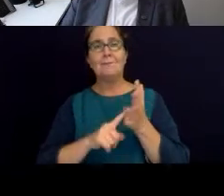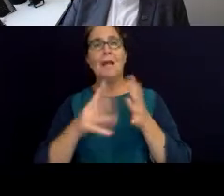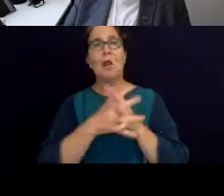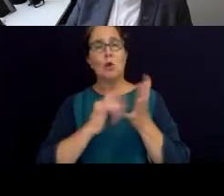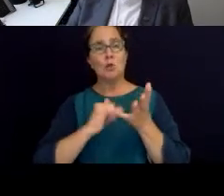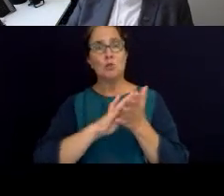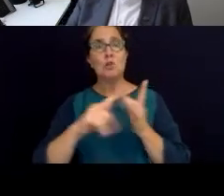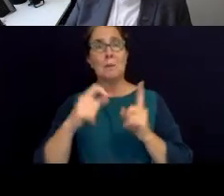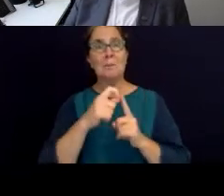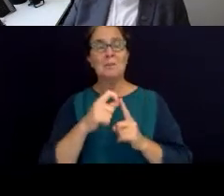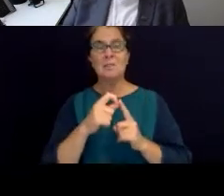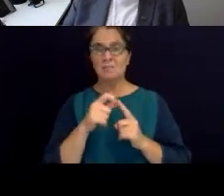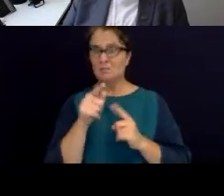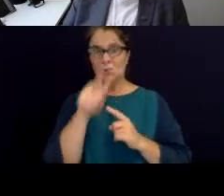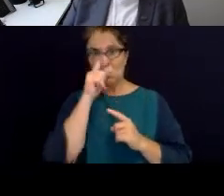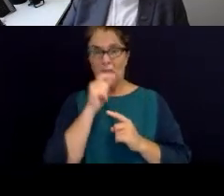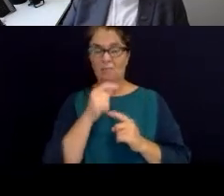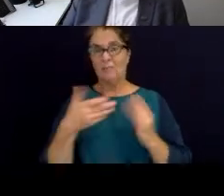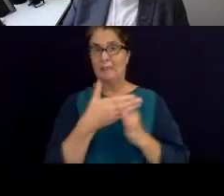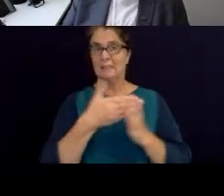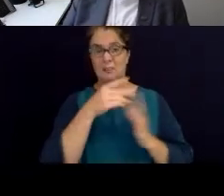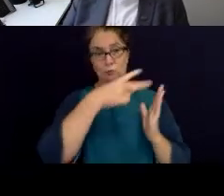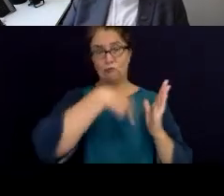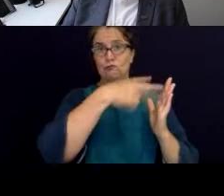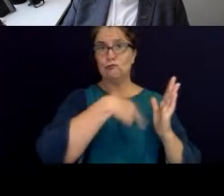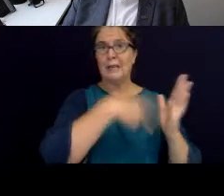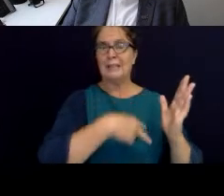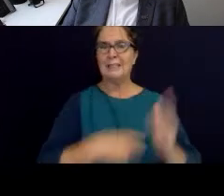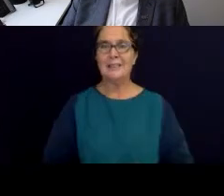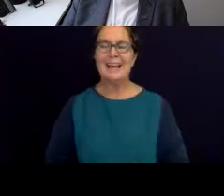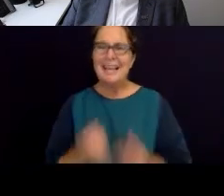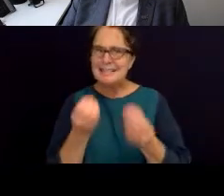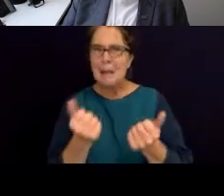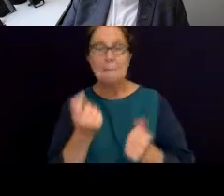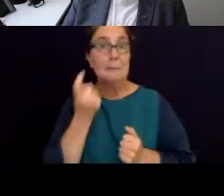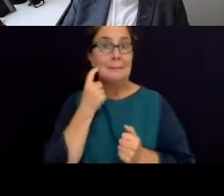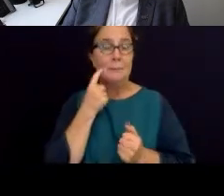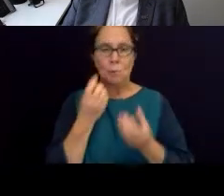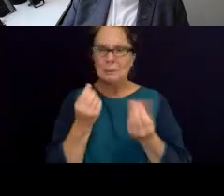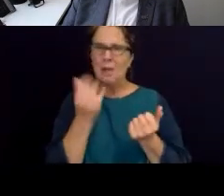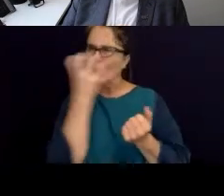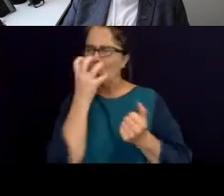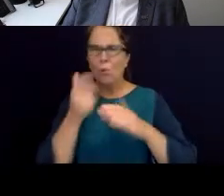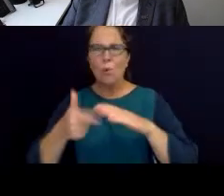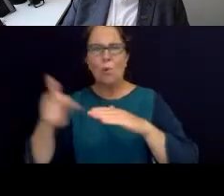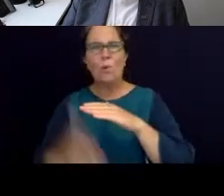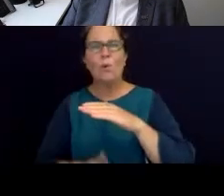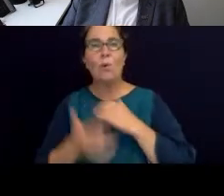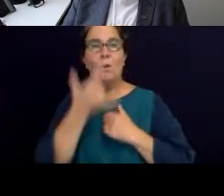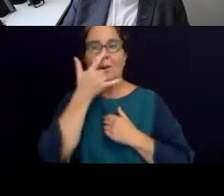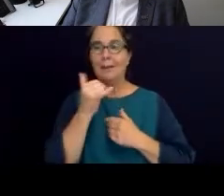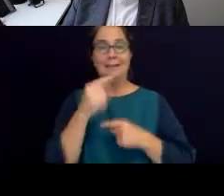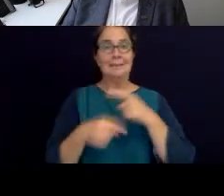the lessons, they're extremely simple on one level, but really profound on another, and they're around building meaningful relationships